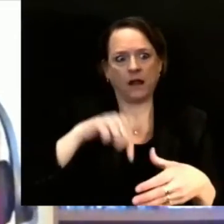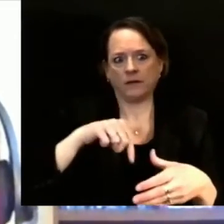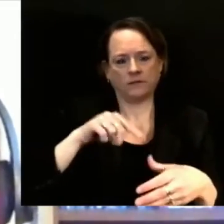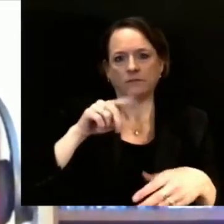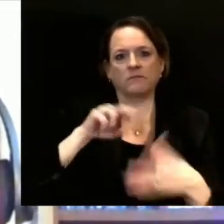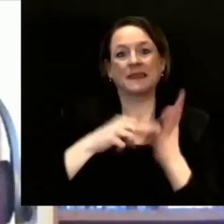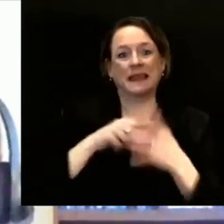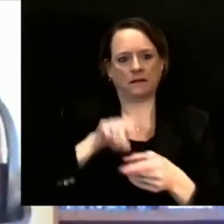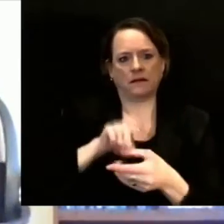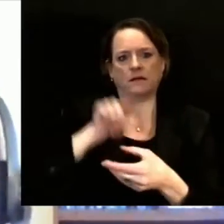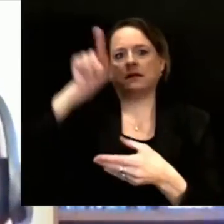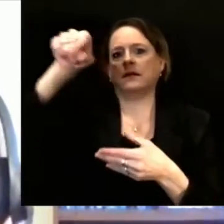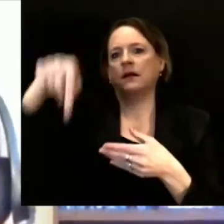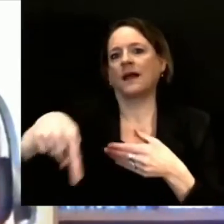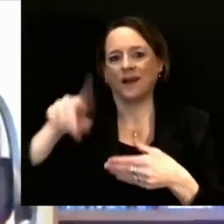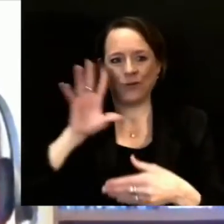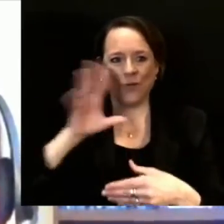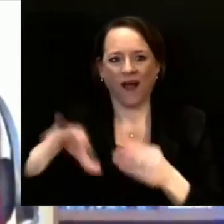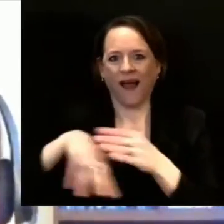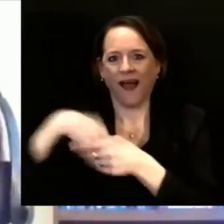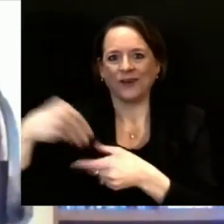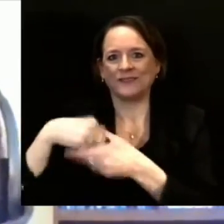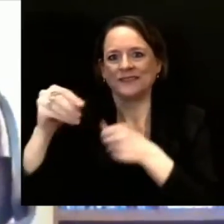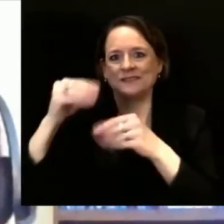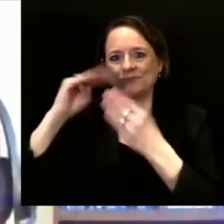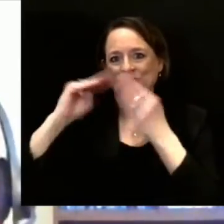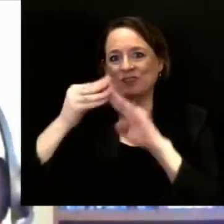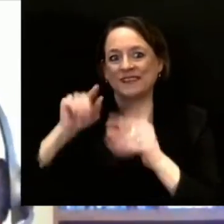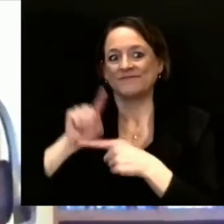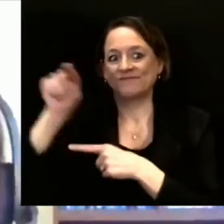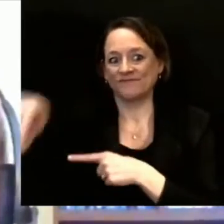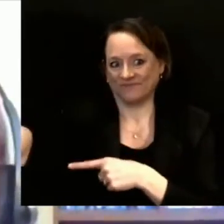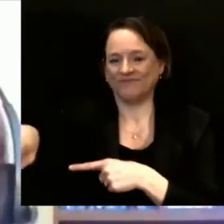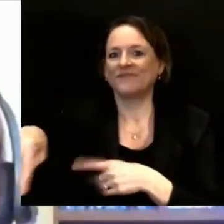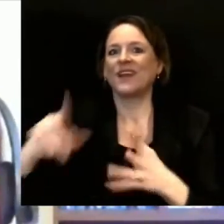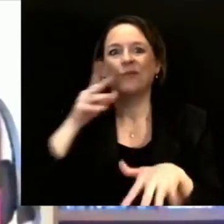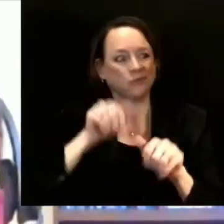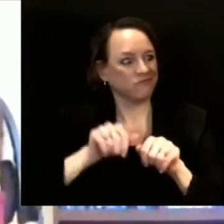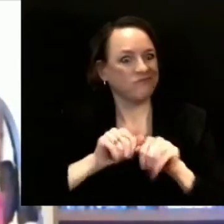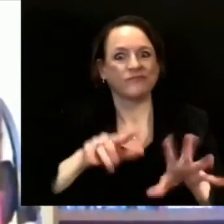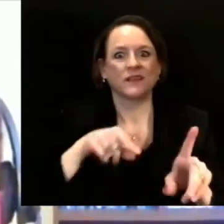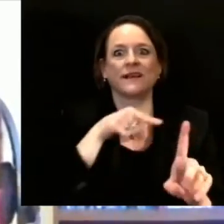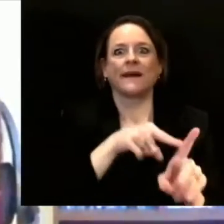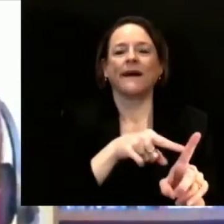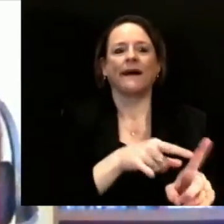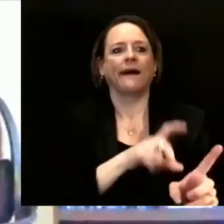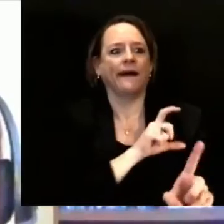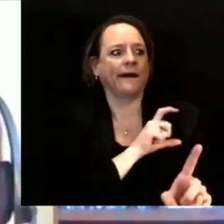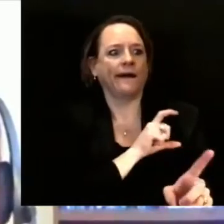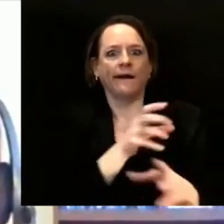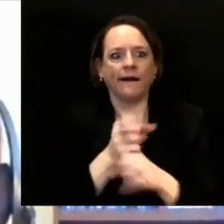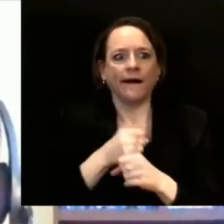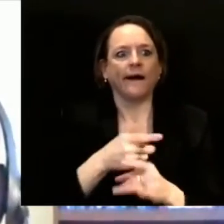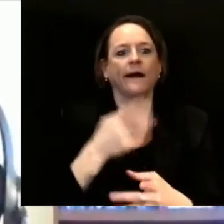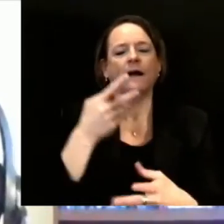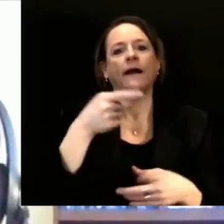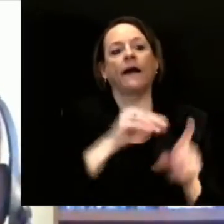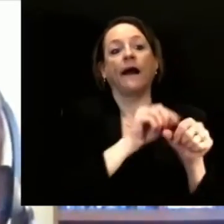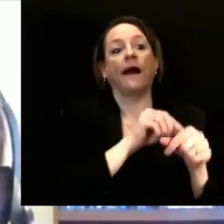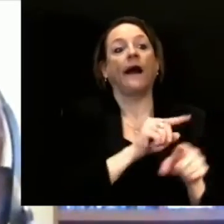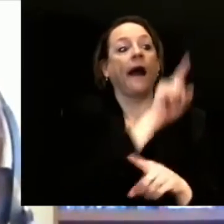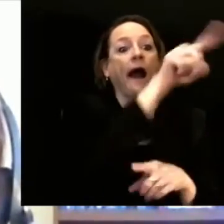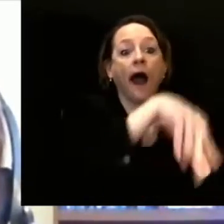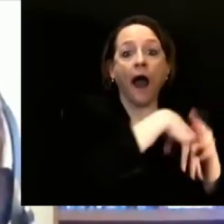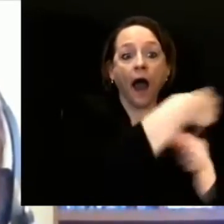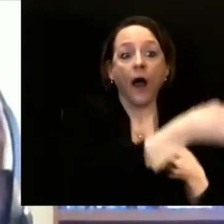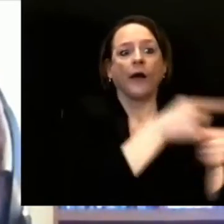spread it to the people who work in the prison, and the people who work in the prison go out into the community and spread it to others.